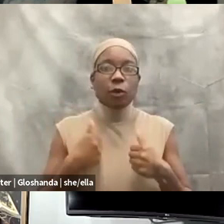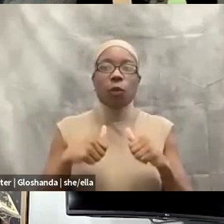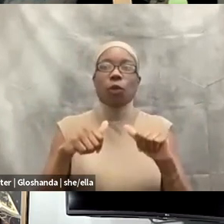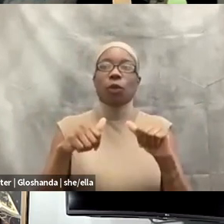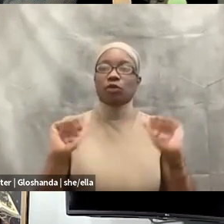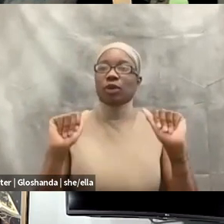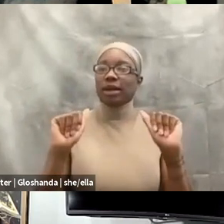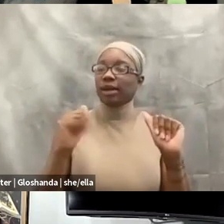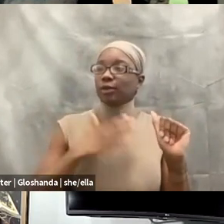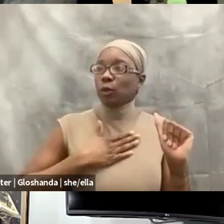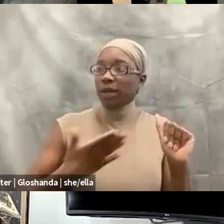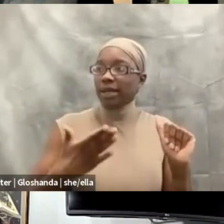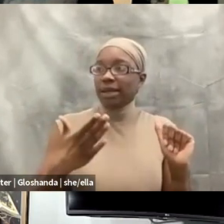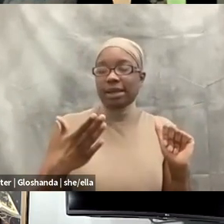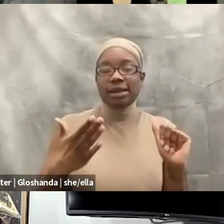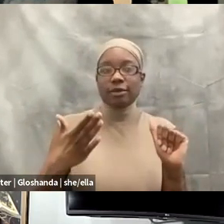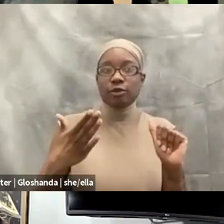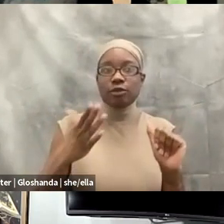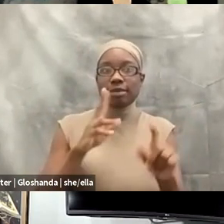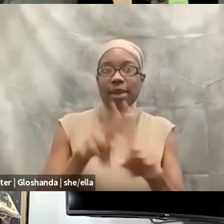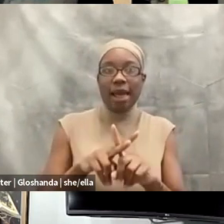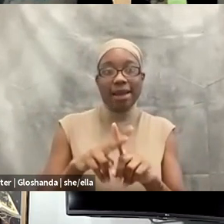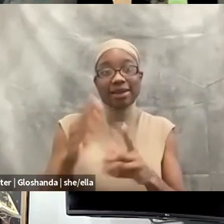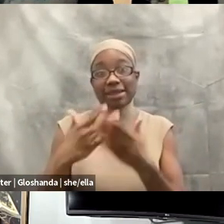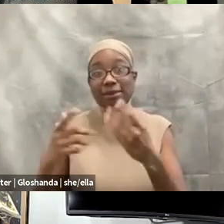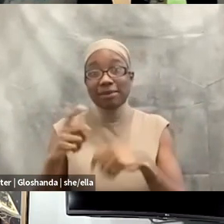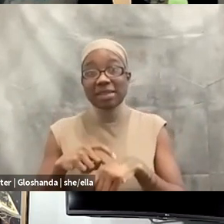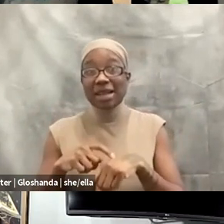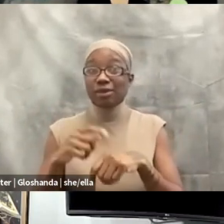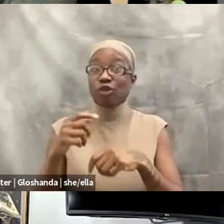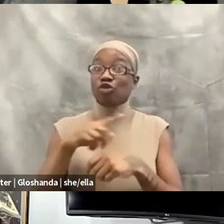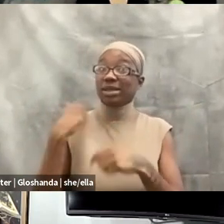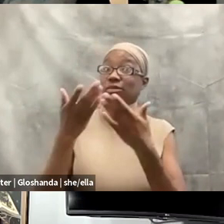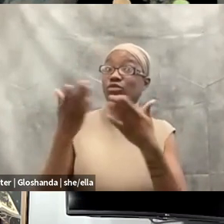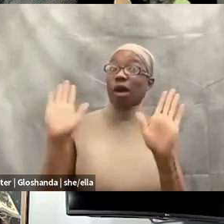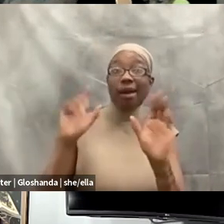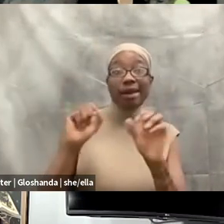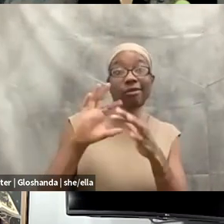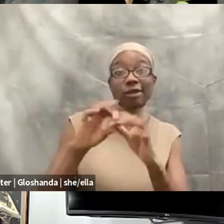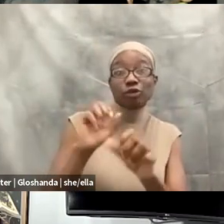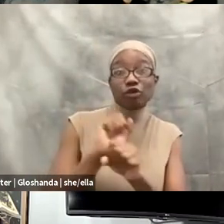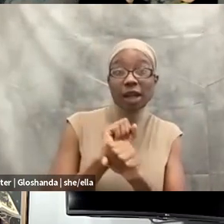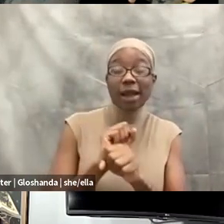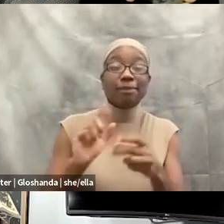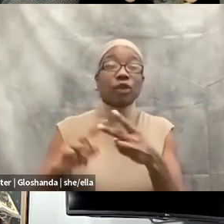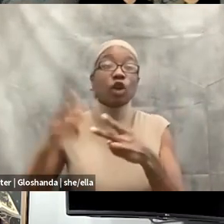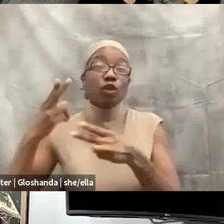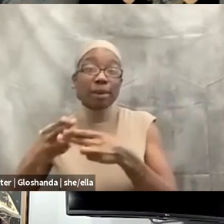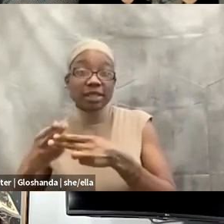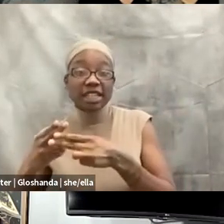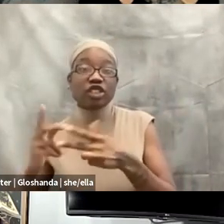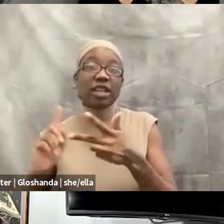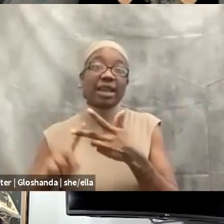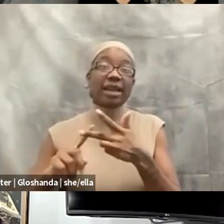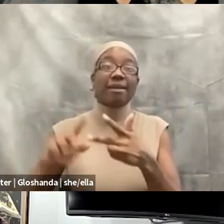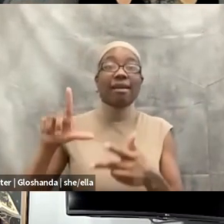because sometimes it's about losing your job. Sometimes it's about your reputation. Sometimes it's about liability. Um, and also really thinking about what